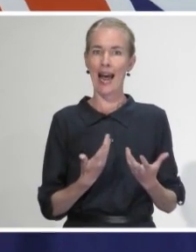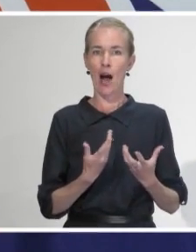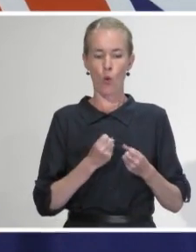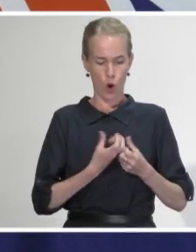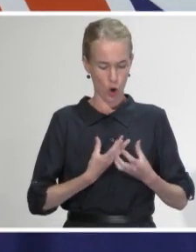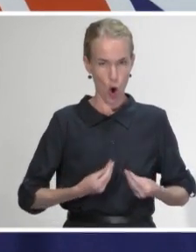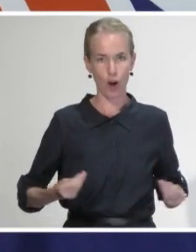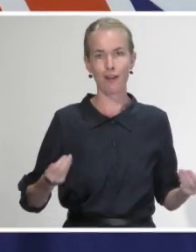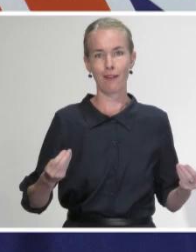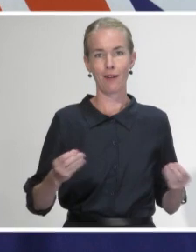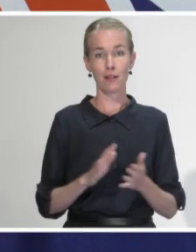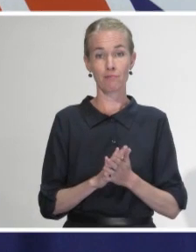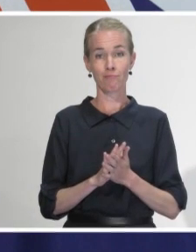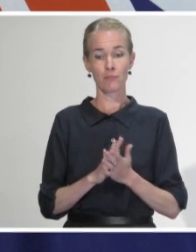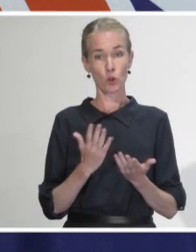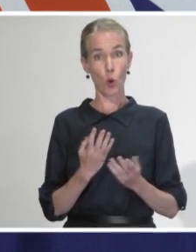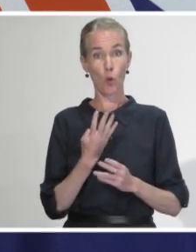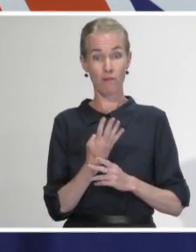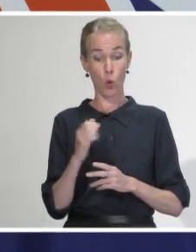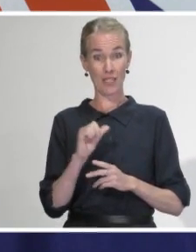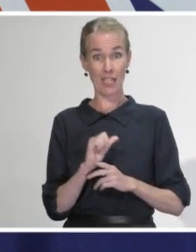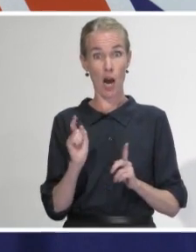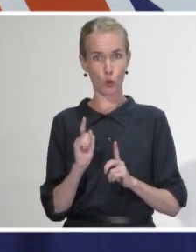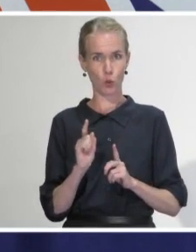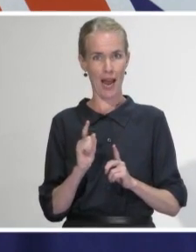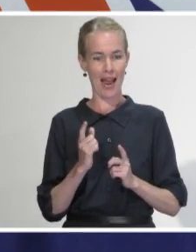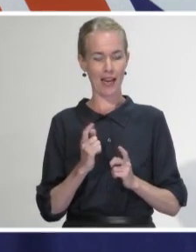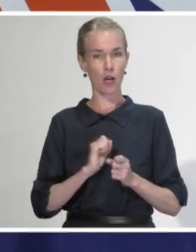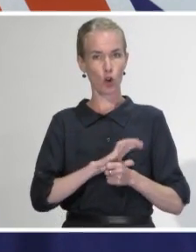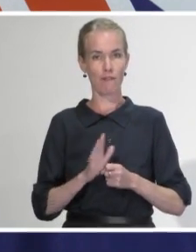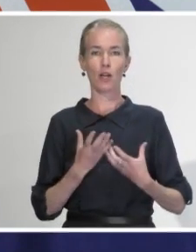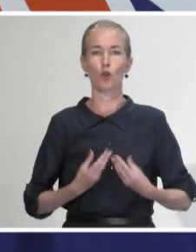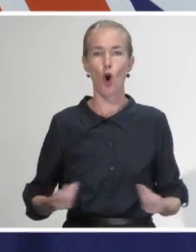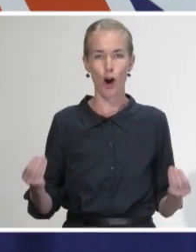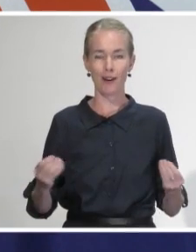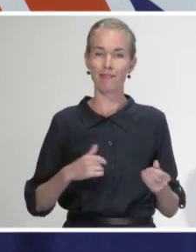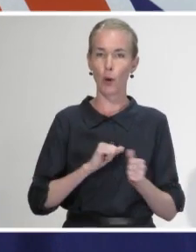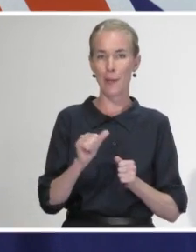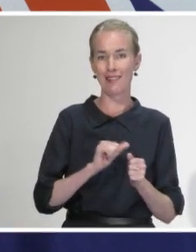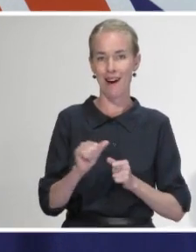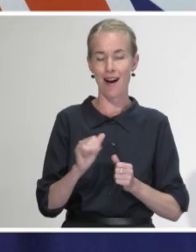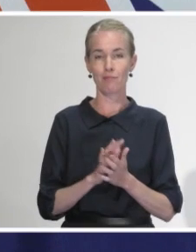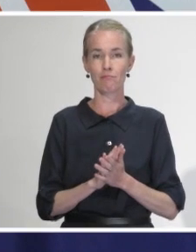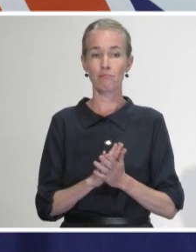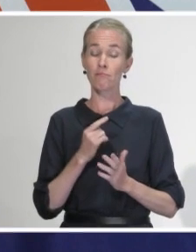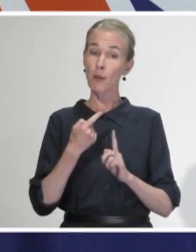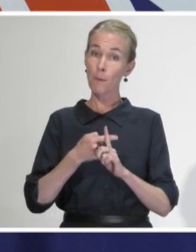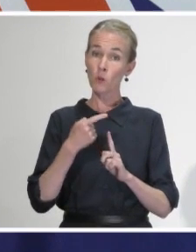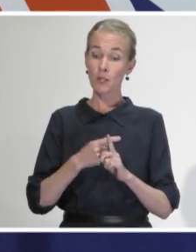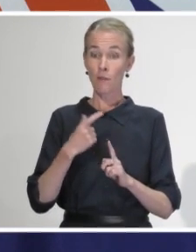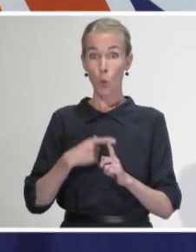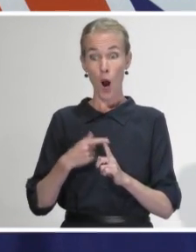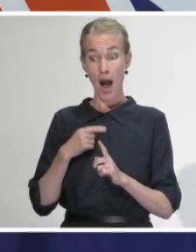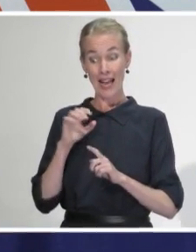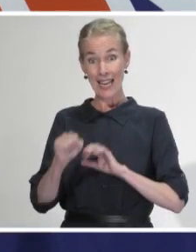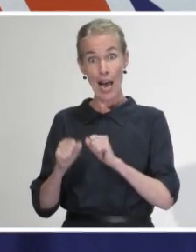49 on yesterday. As you will see then we continue to report more recovered cases than we do new cases.